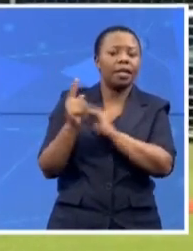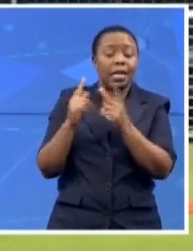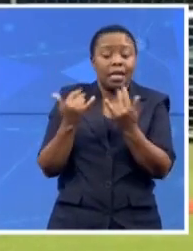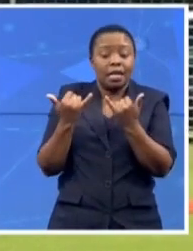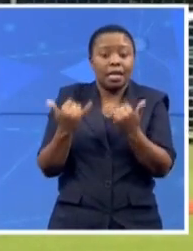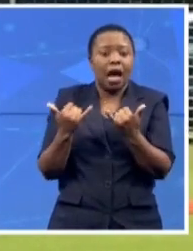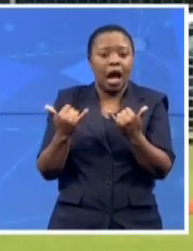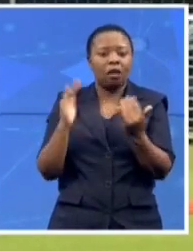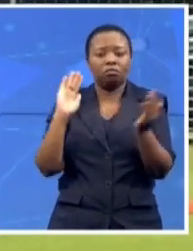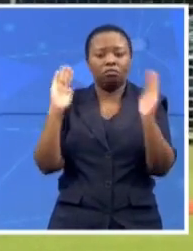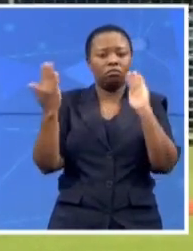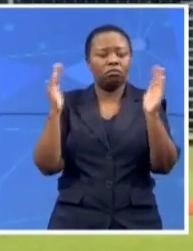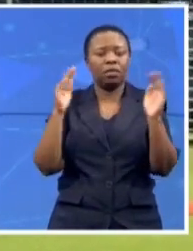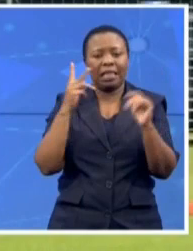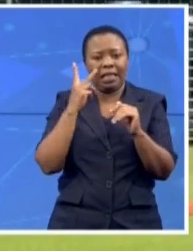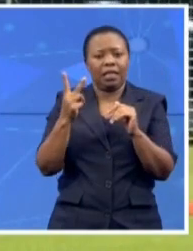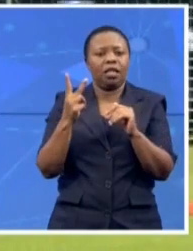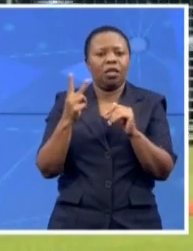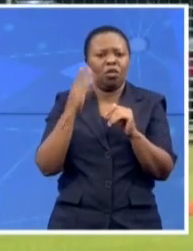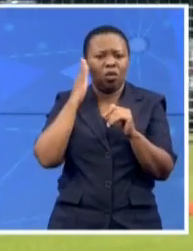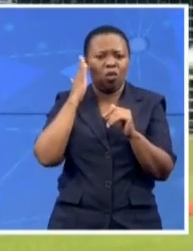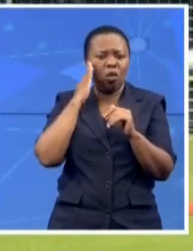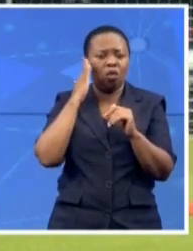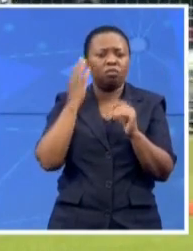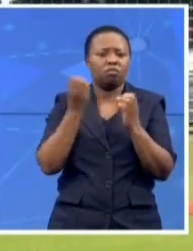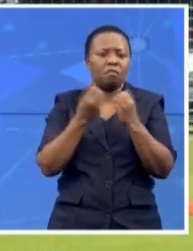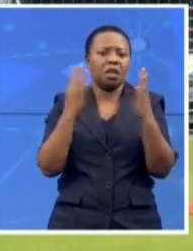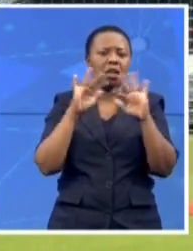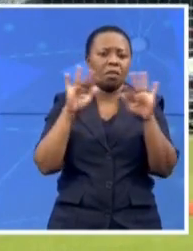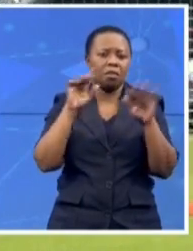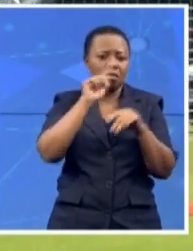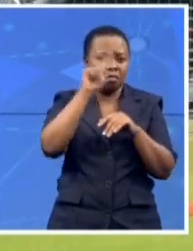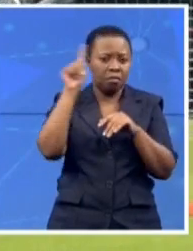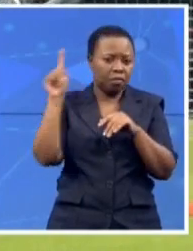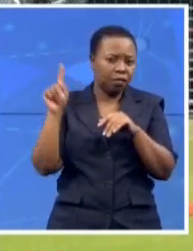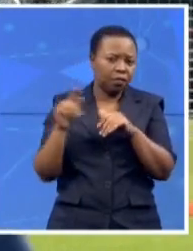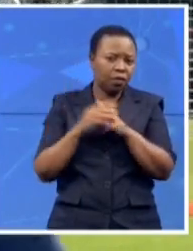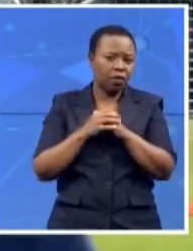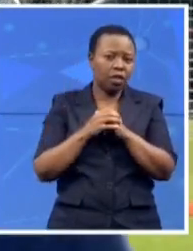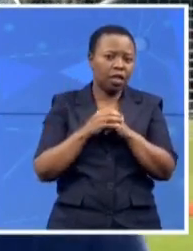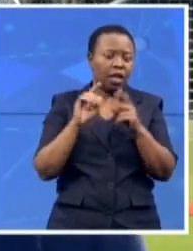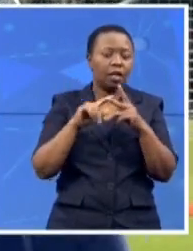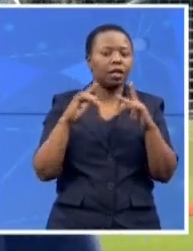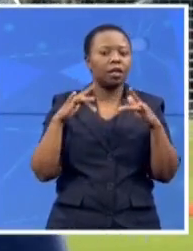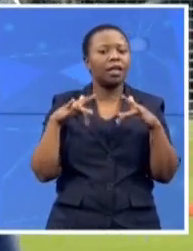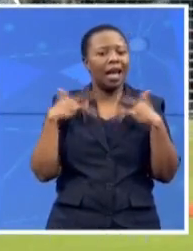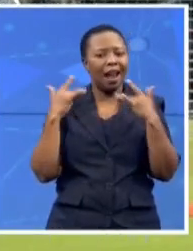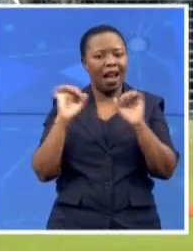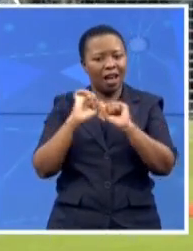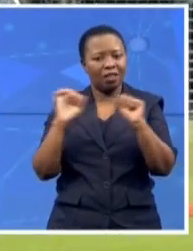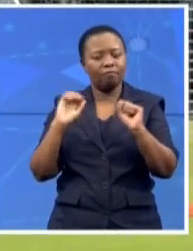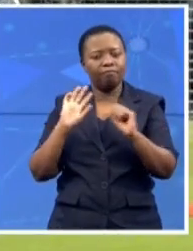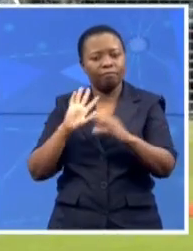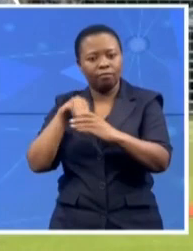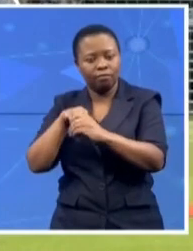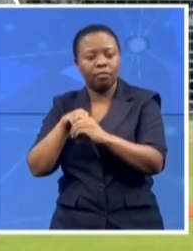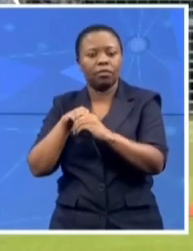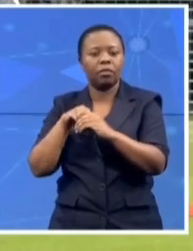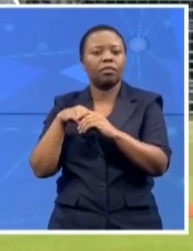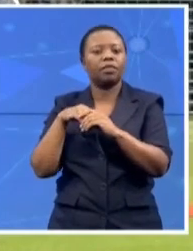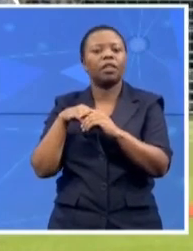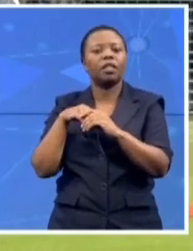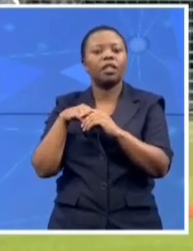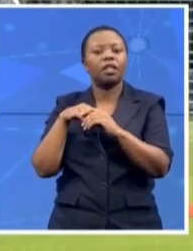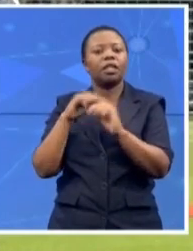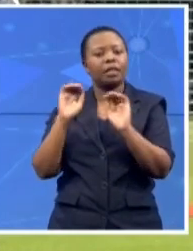of people, like you said, have gave their lives to ensure that the country is where it's at now.